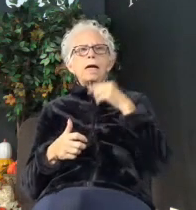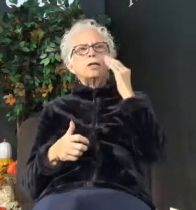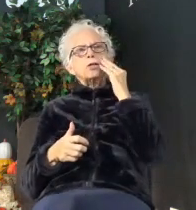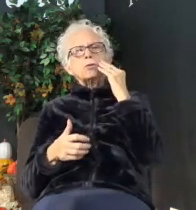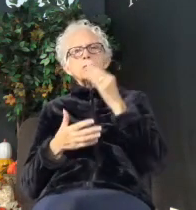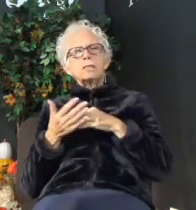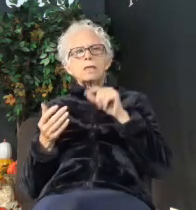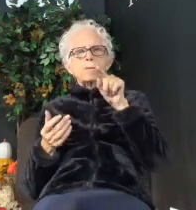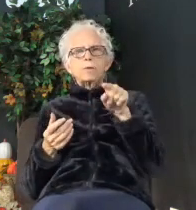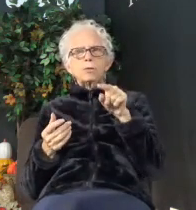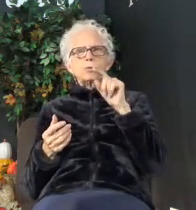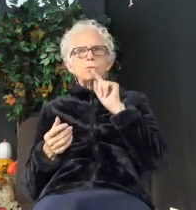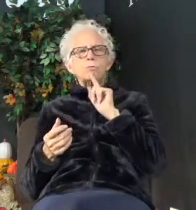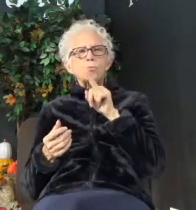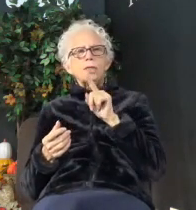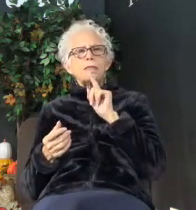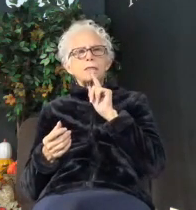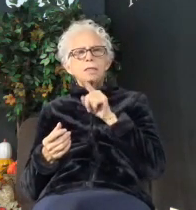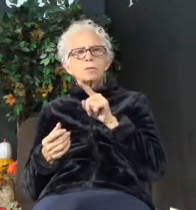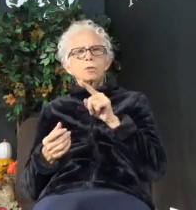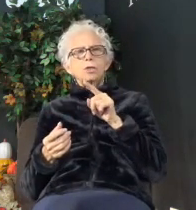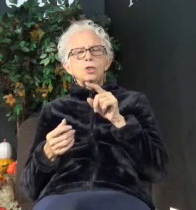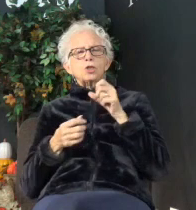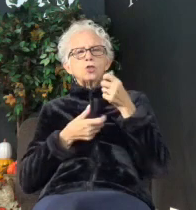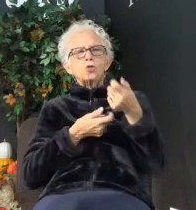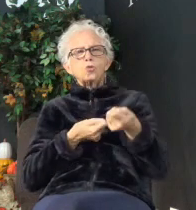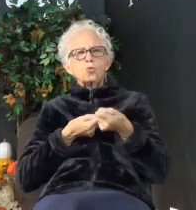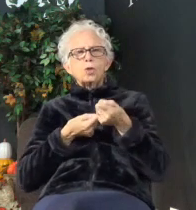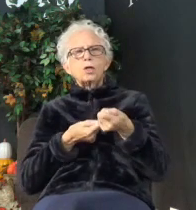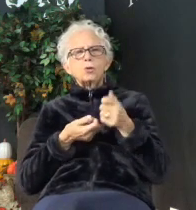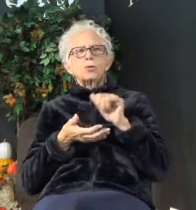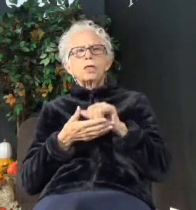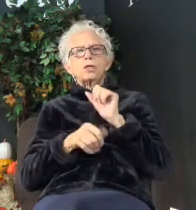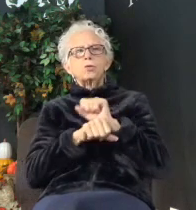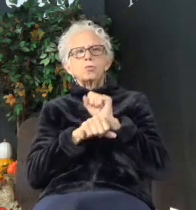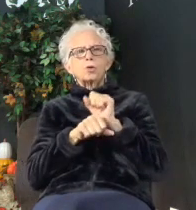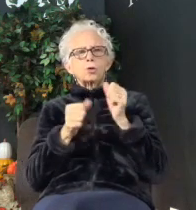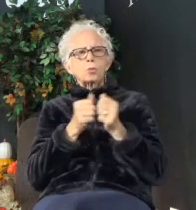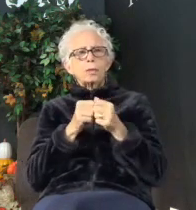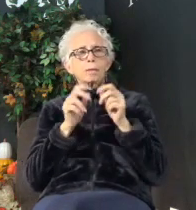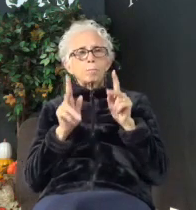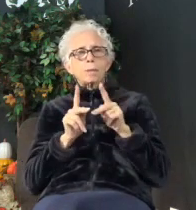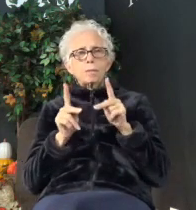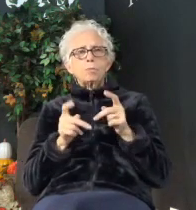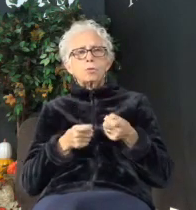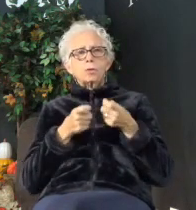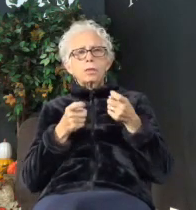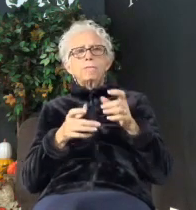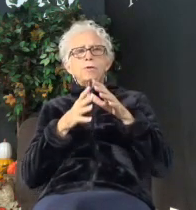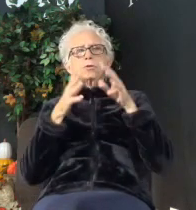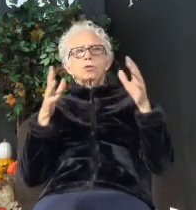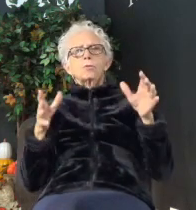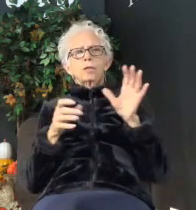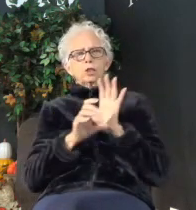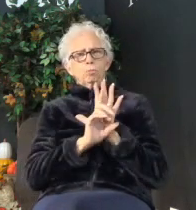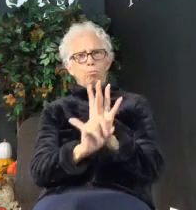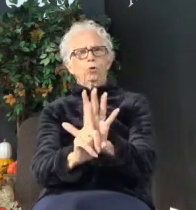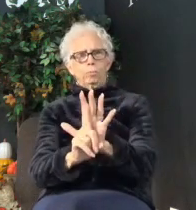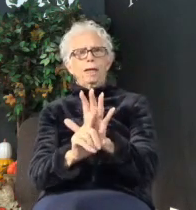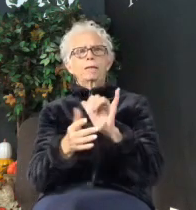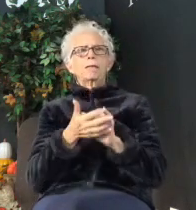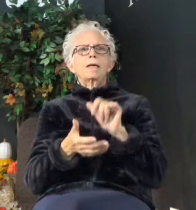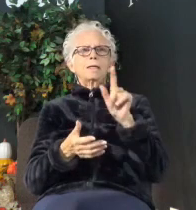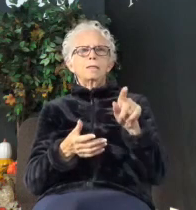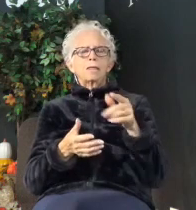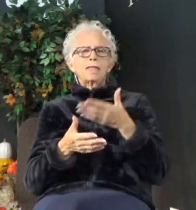you that it really is a struggle. That you work with people who give you so much pushback, that there are things